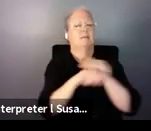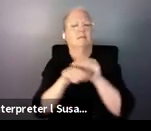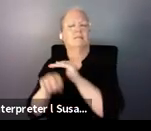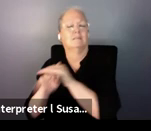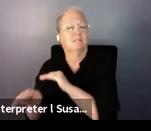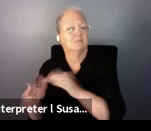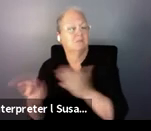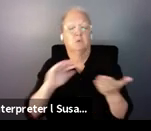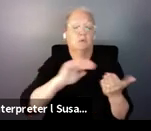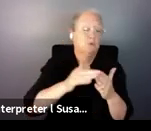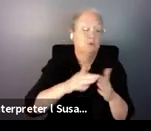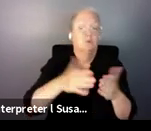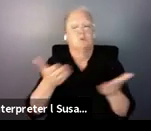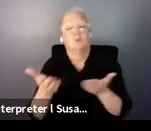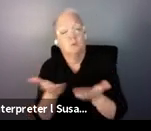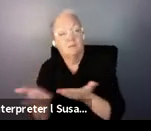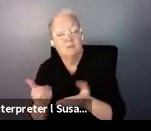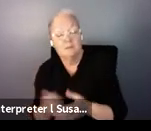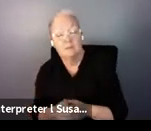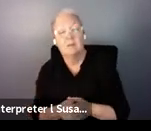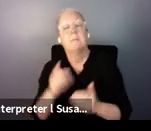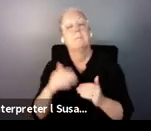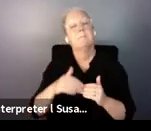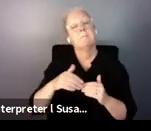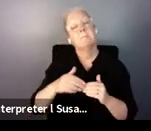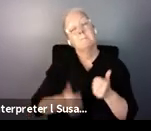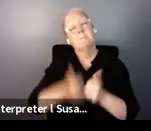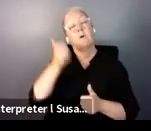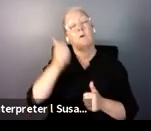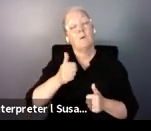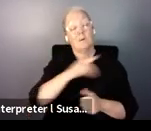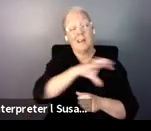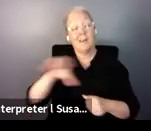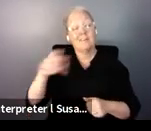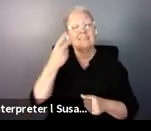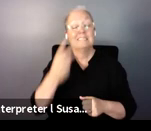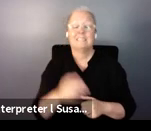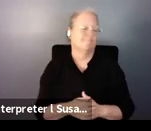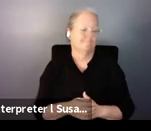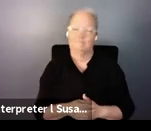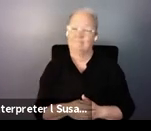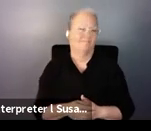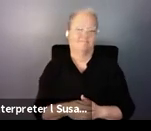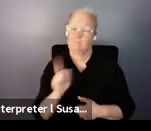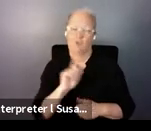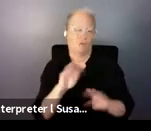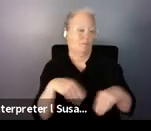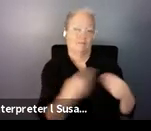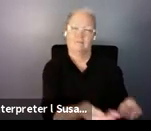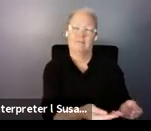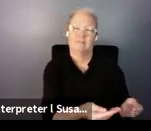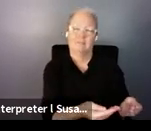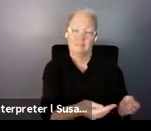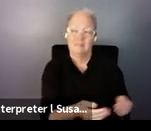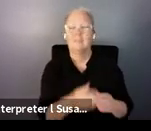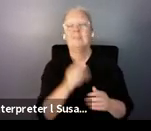In most countries, unfortunately, this is not what's happening. Either because the informal support by the